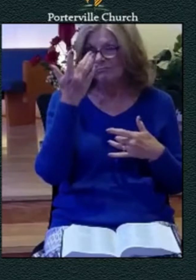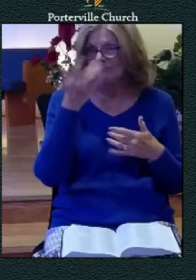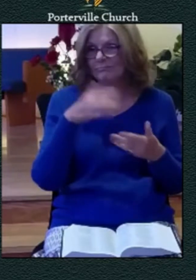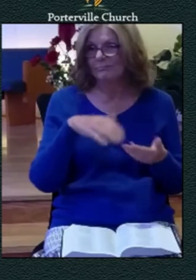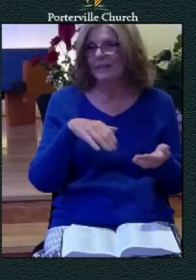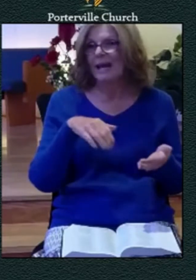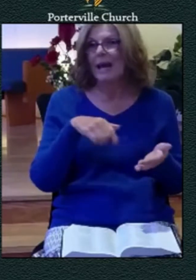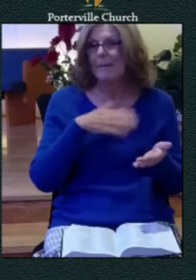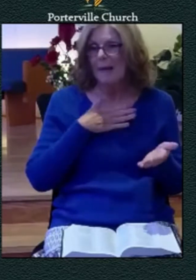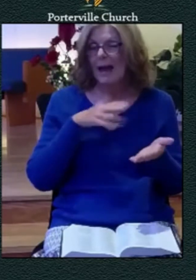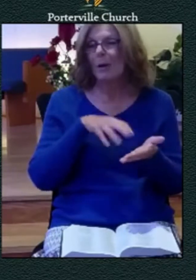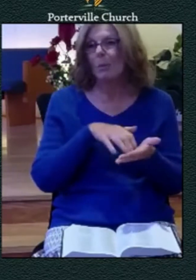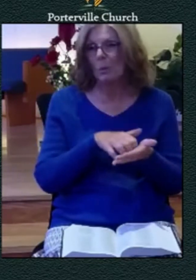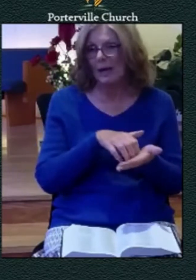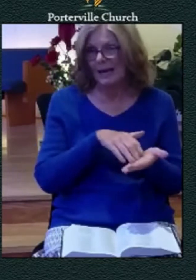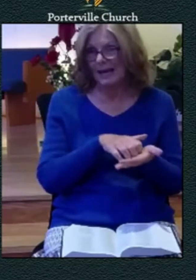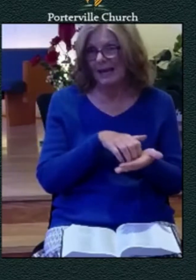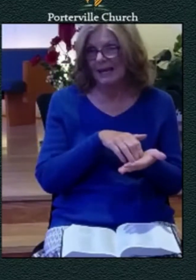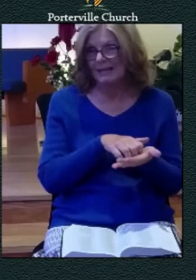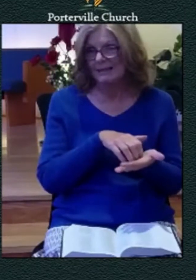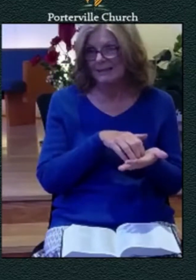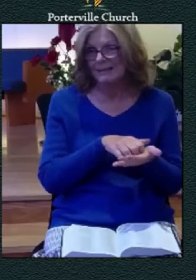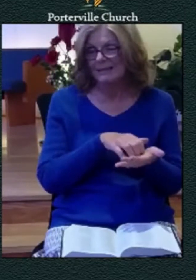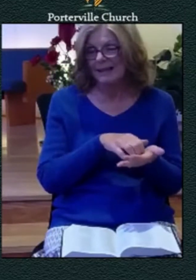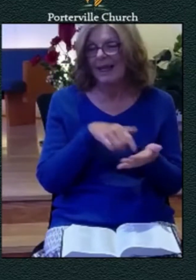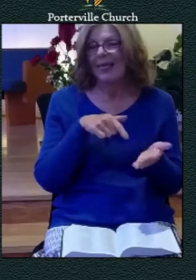the place of my weakness